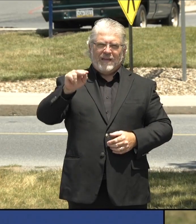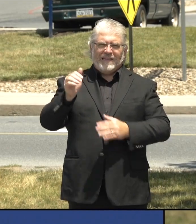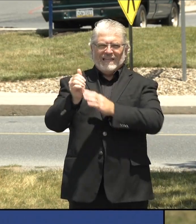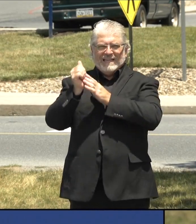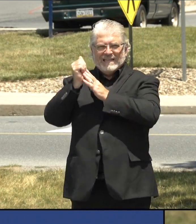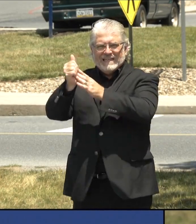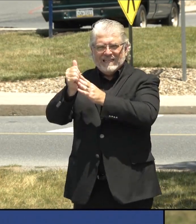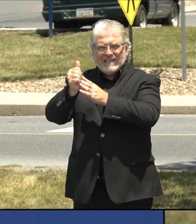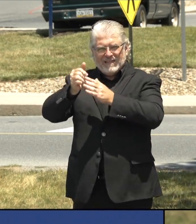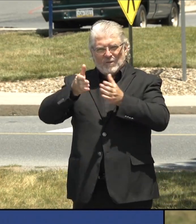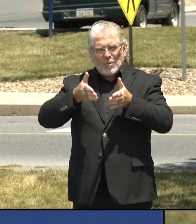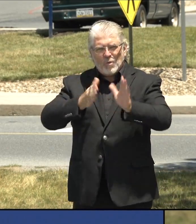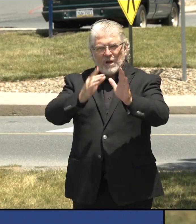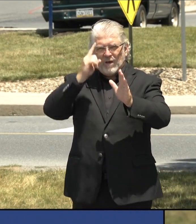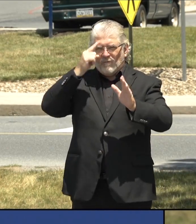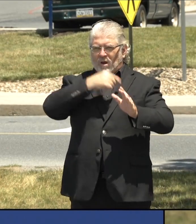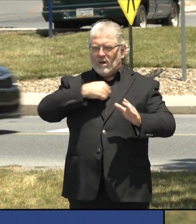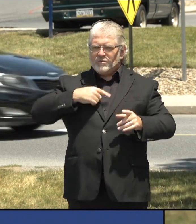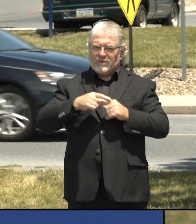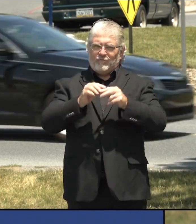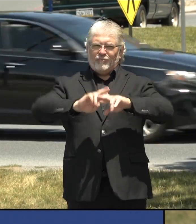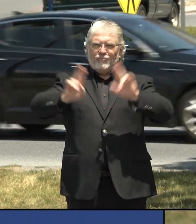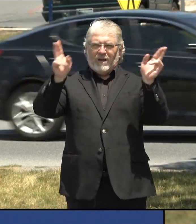help mitigate this problem. Thank you.